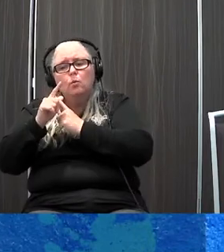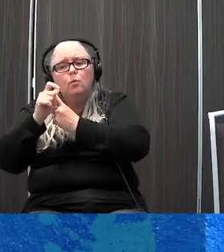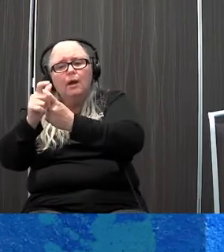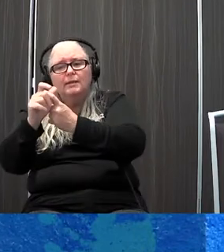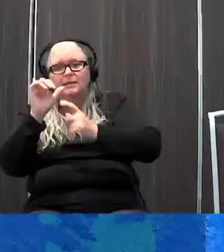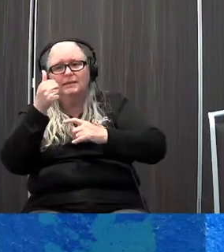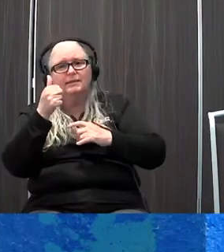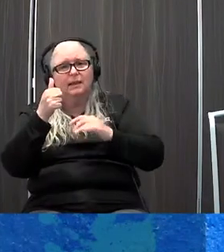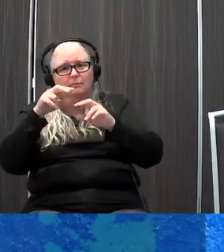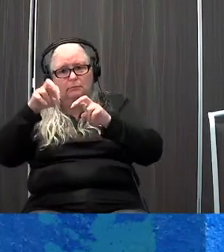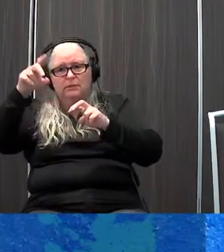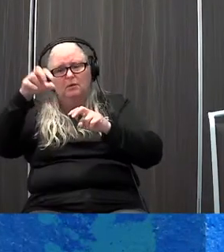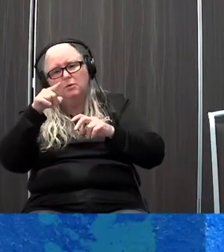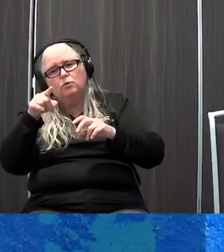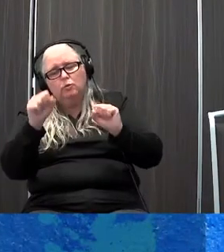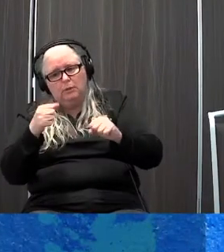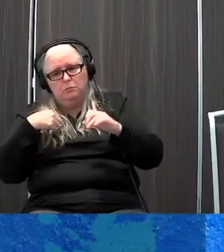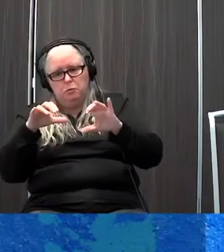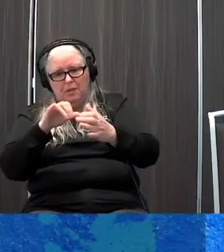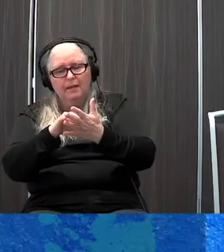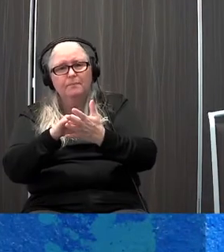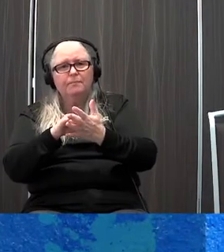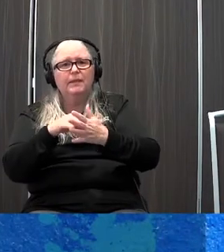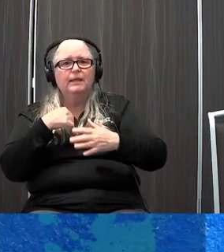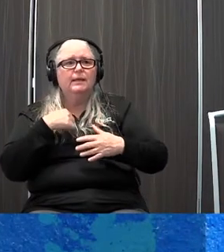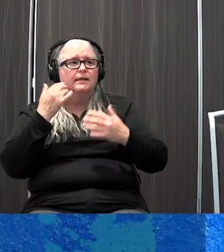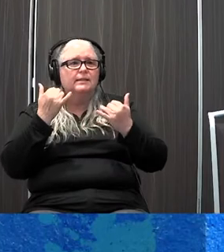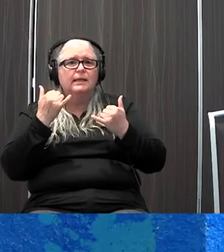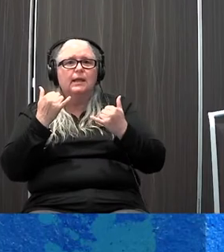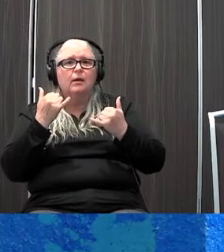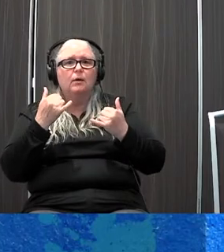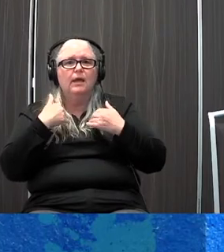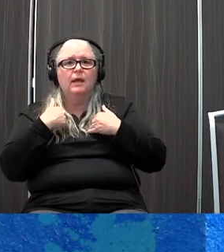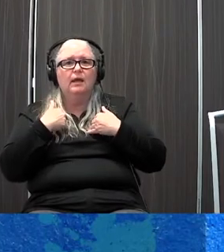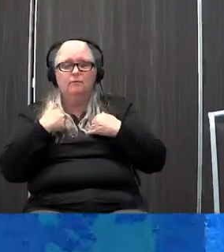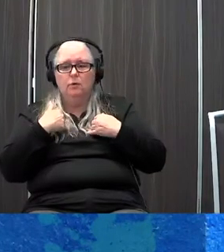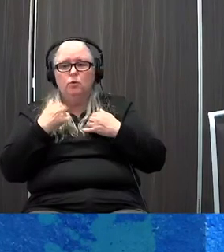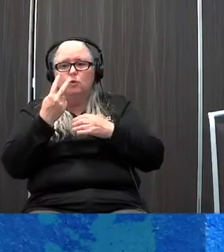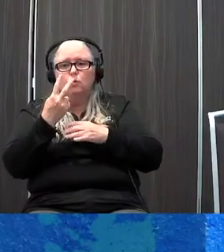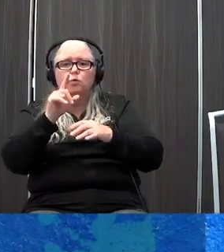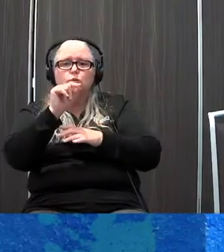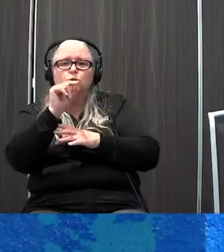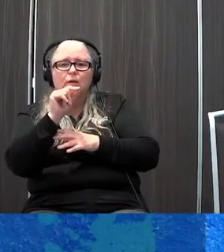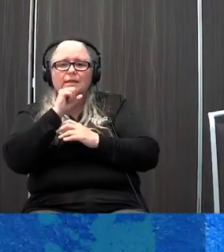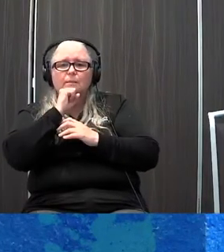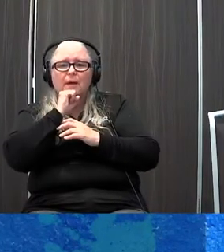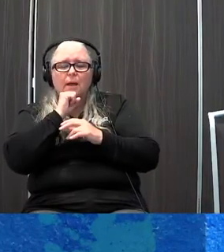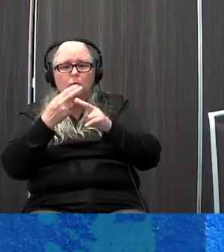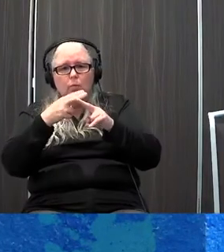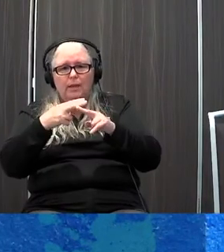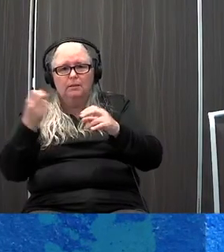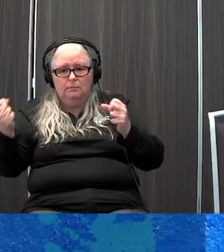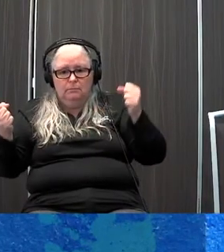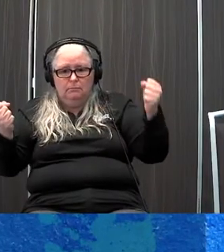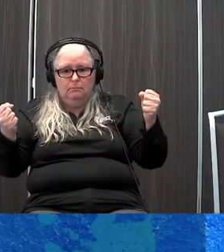flights of stairs, and you're pretty in shape, so you can do it. And then I say to you, now hold two 20-pound weights in both of your hands, and go right up that